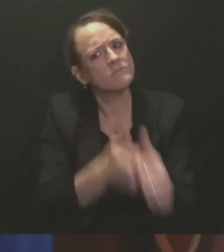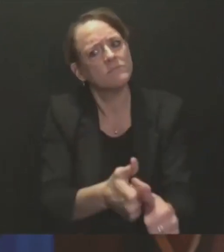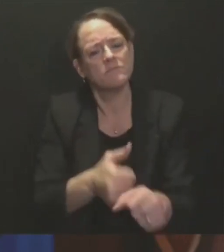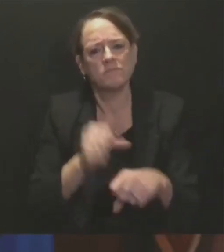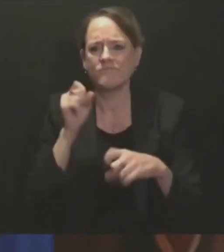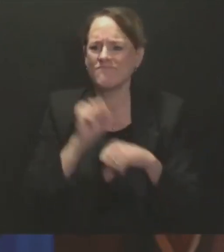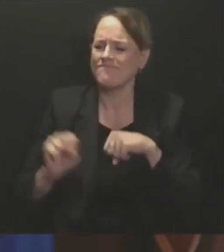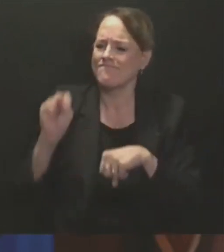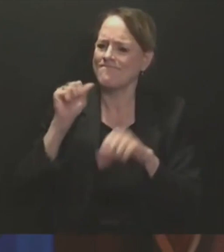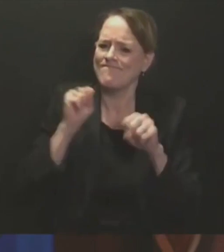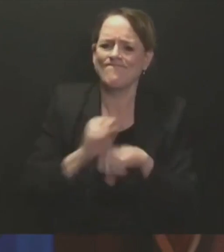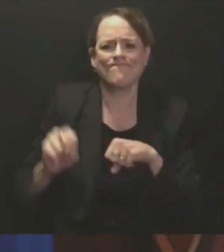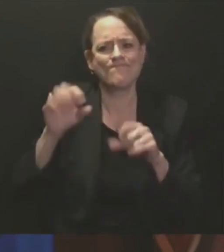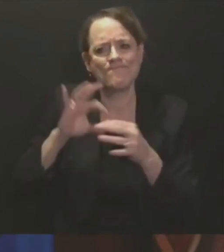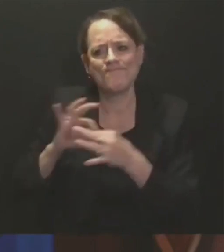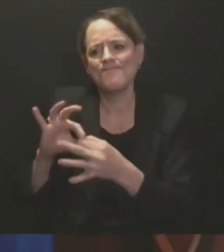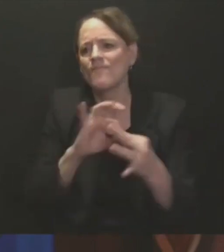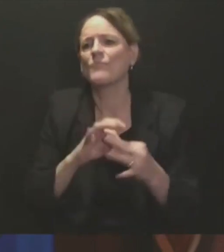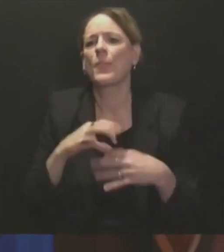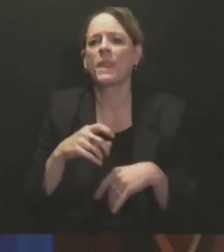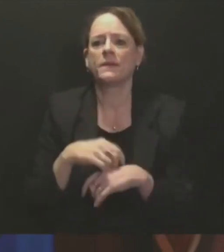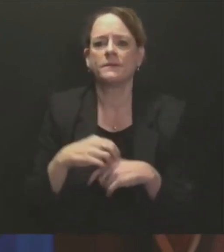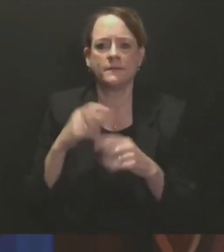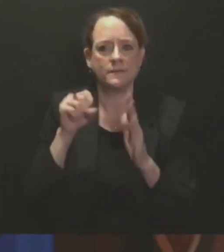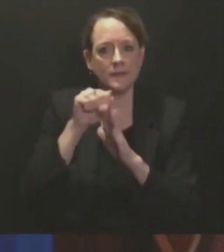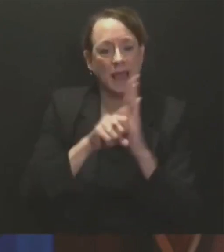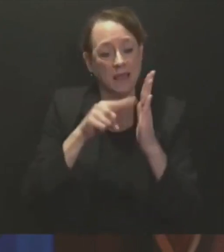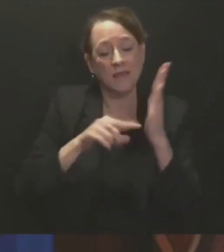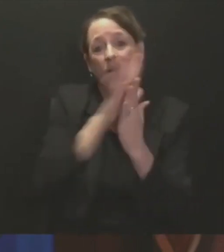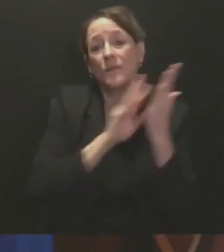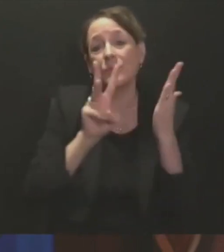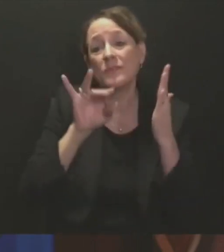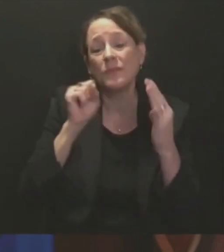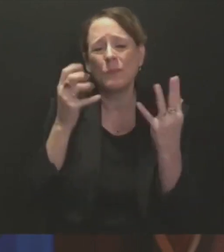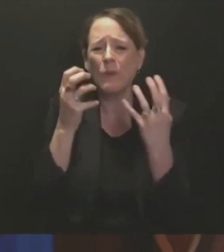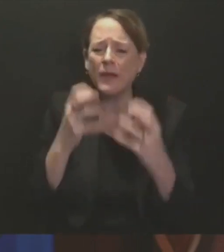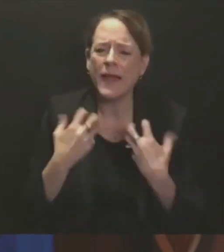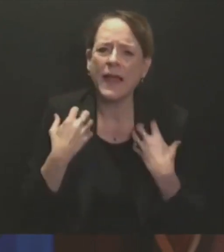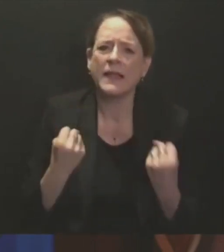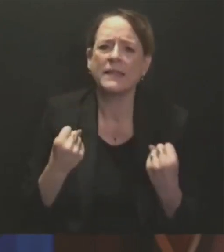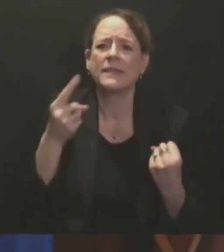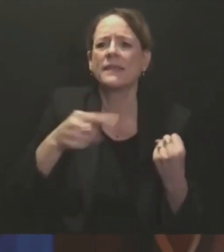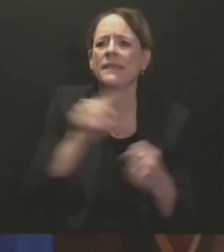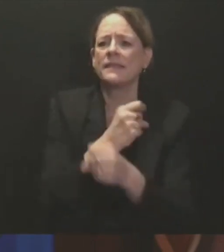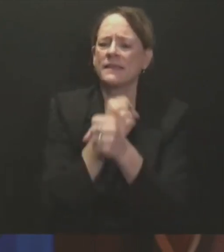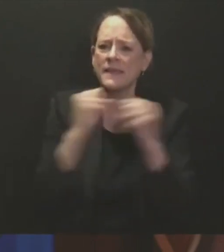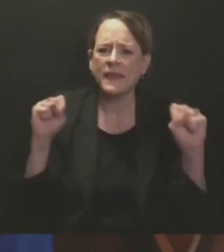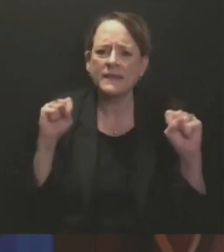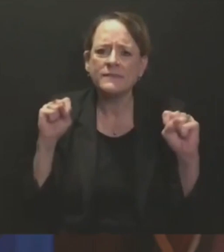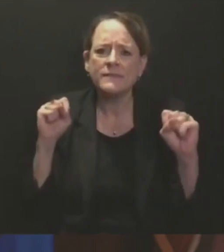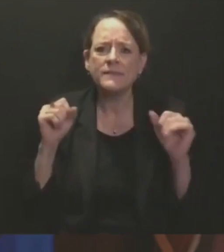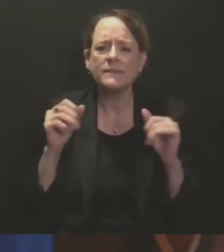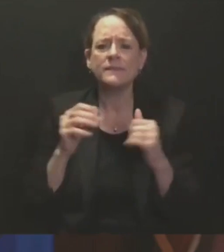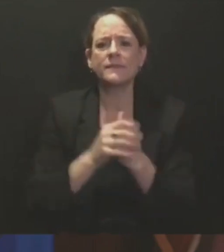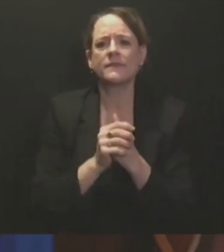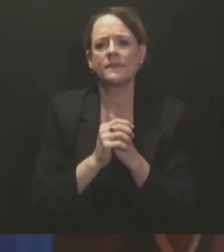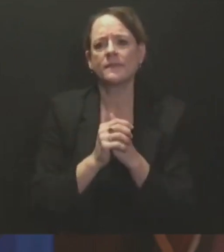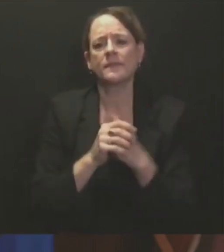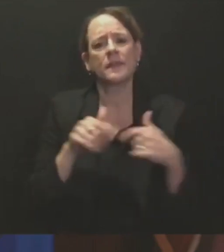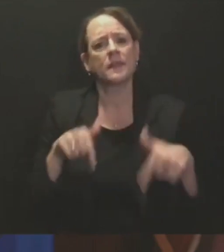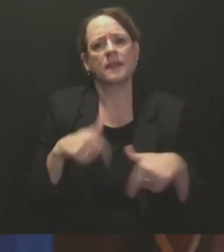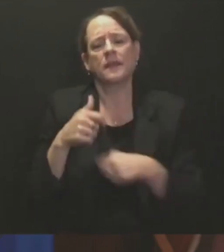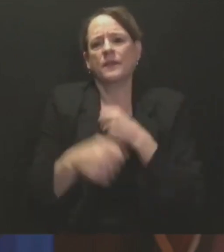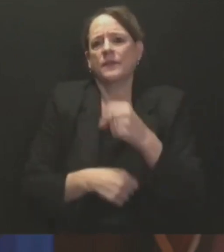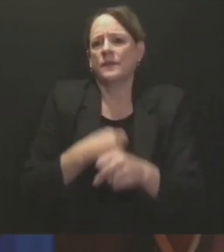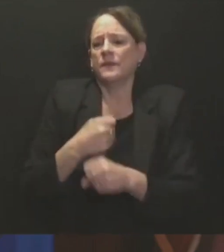You know, I know this year has been extremely difficult, and I know good news is hard to come by these days.